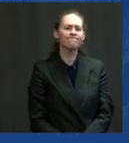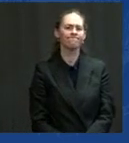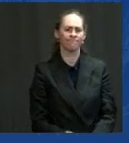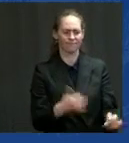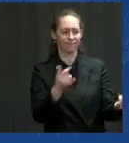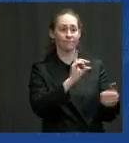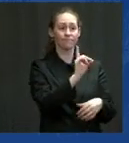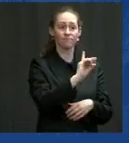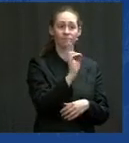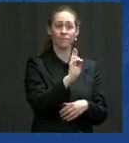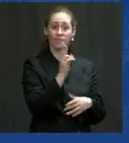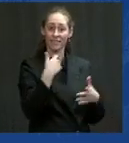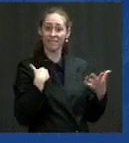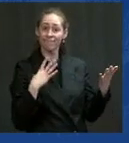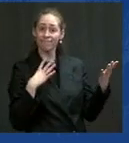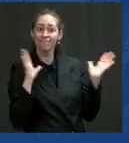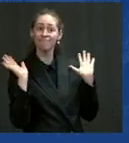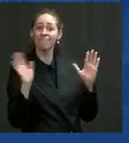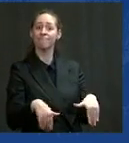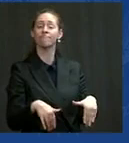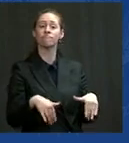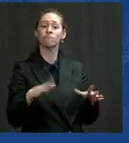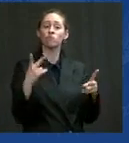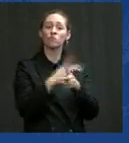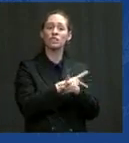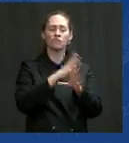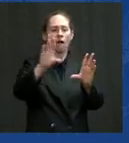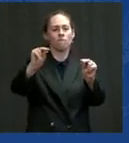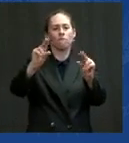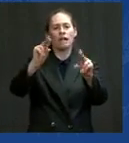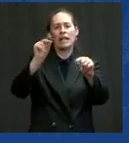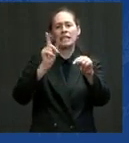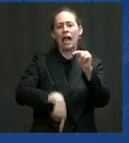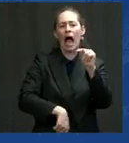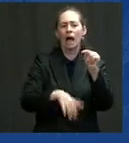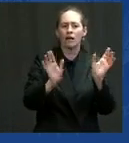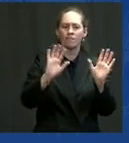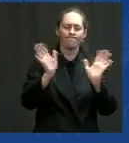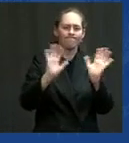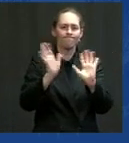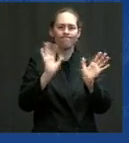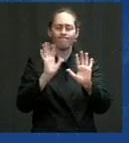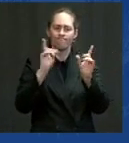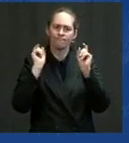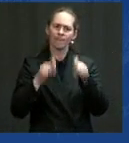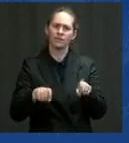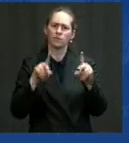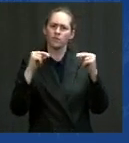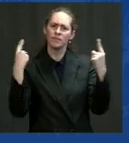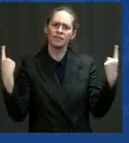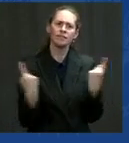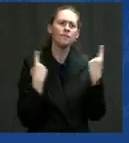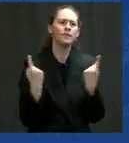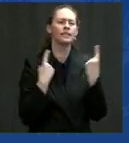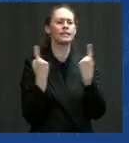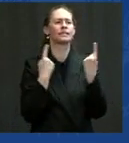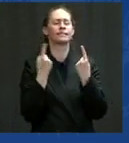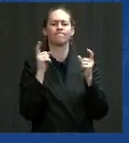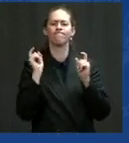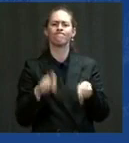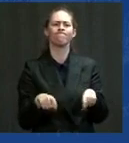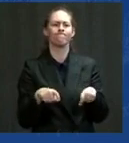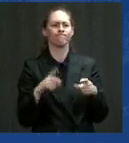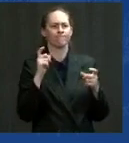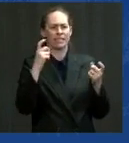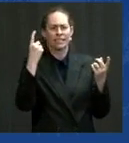to lose this race. It came together in the Senate in the Innovation and Competition Act that Dick was very much a part of